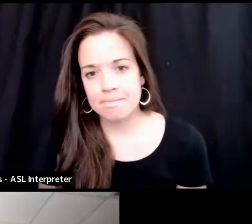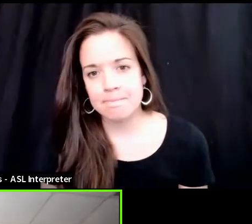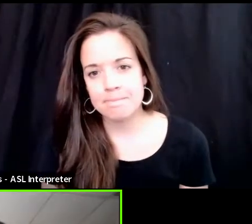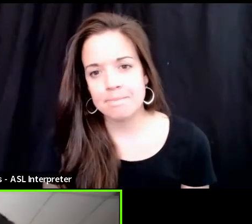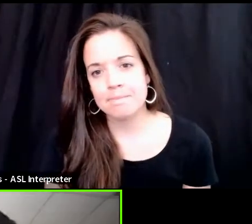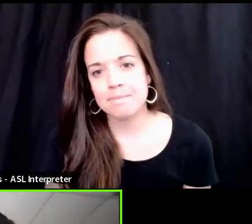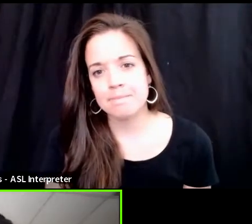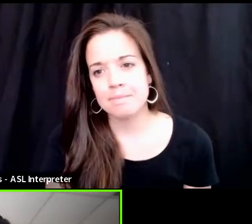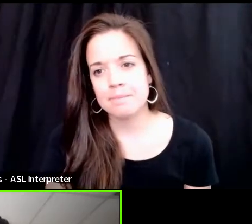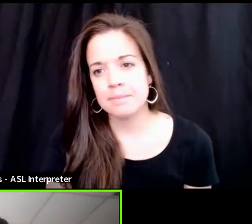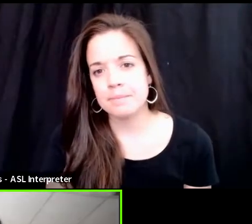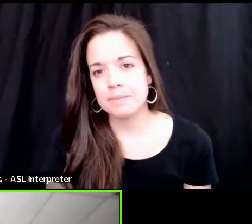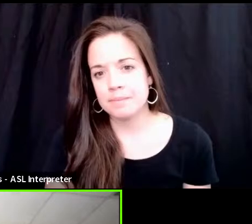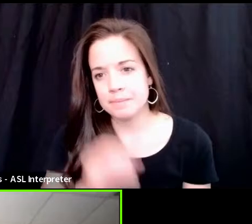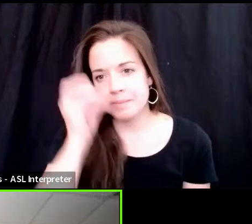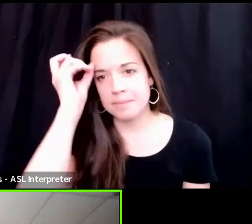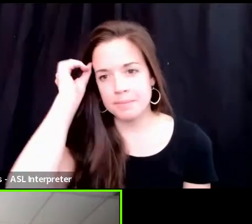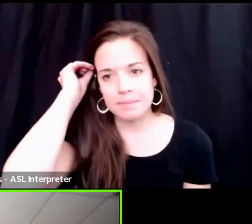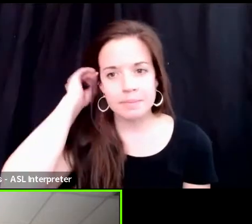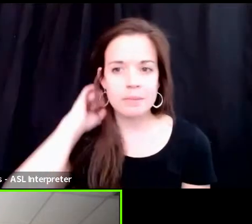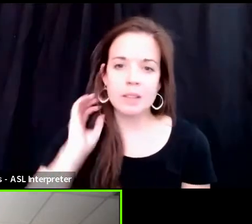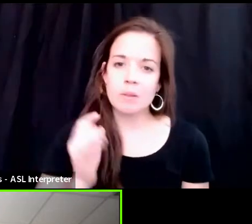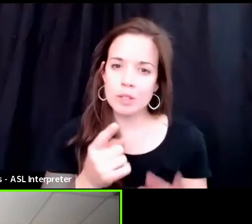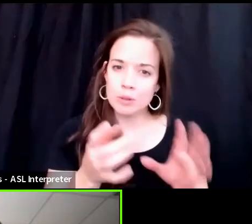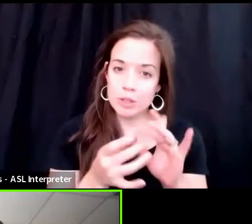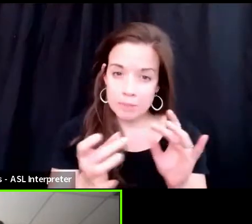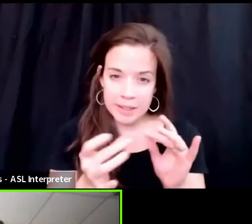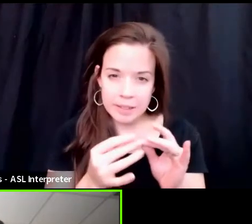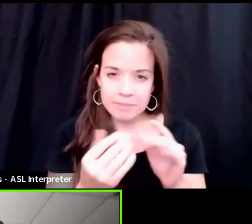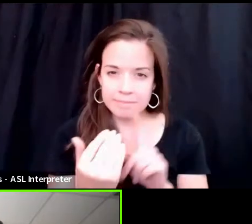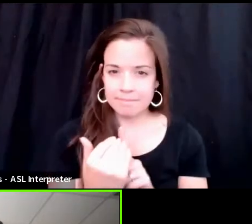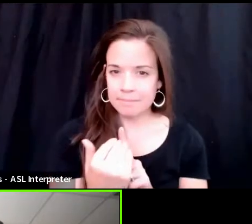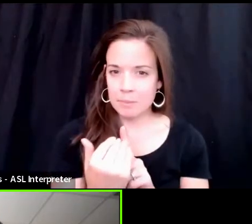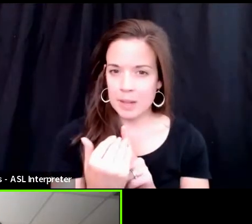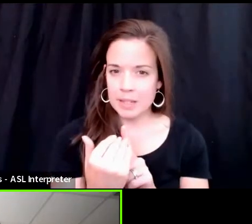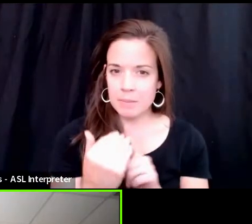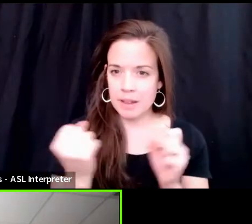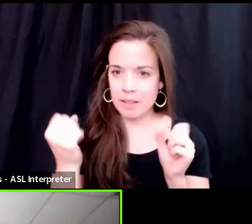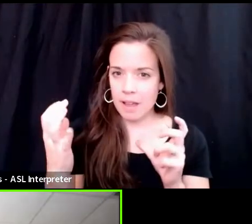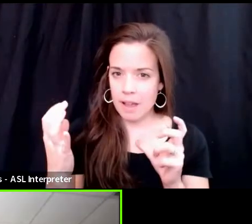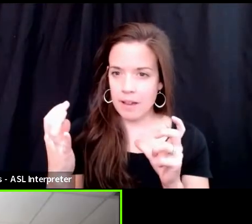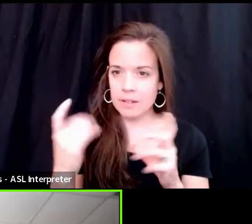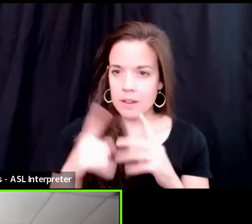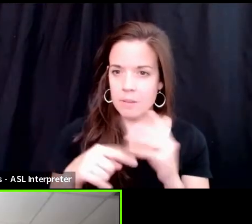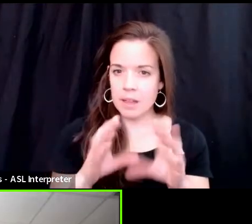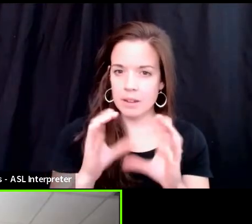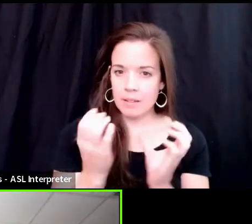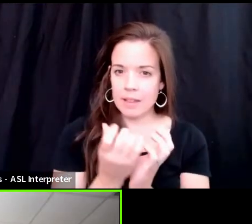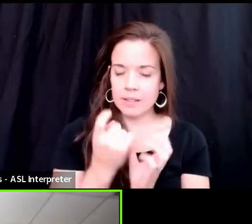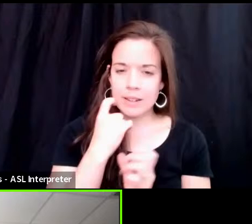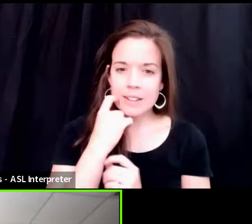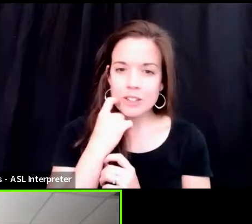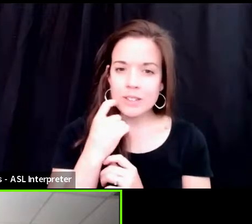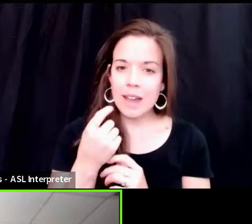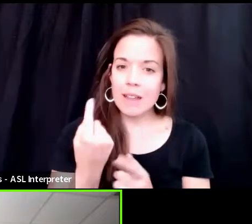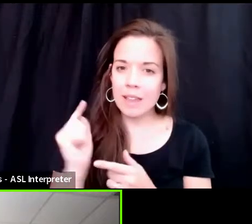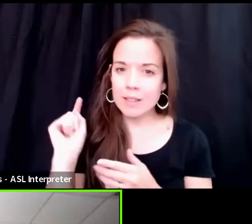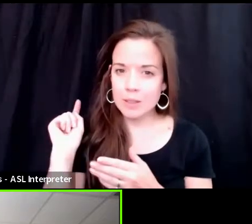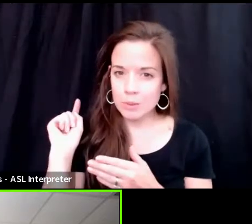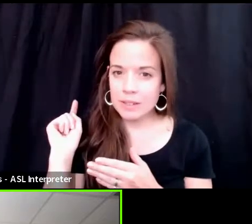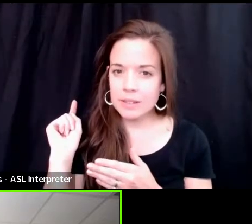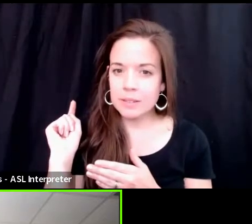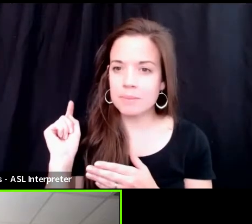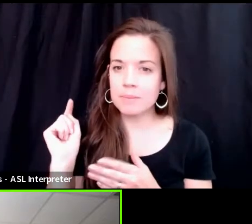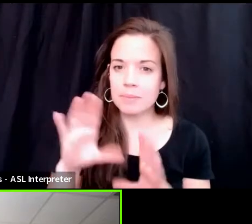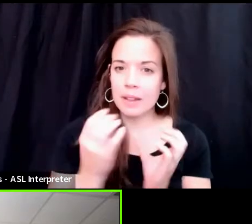Yeah. It, you know, when you were speaking, you actually reminded me a lot of a class that I just had last week, you know, the class